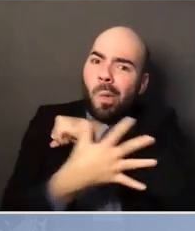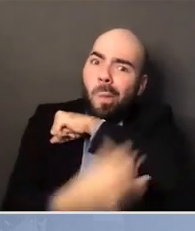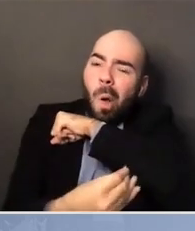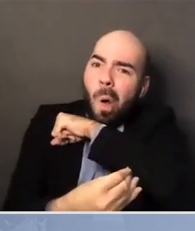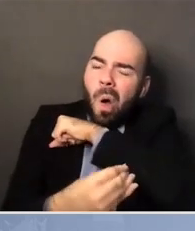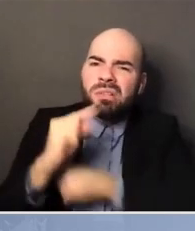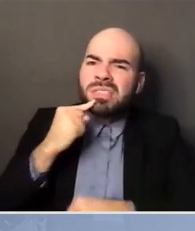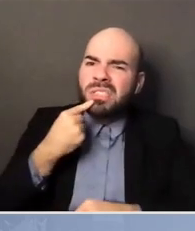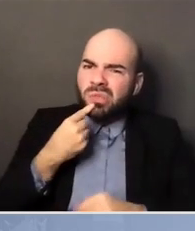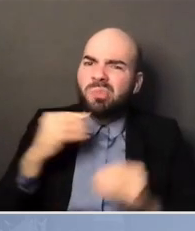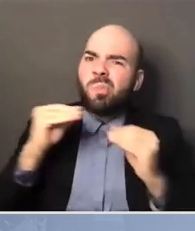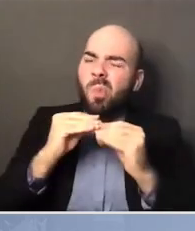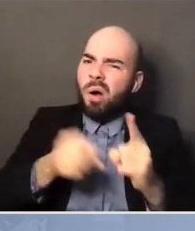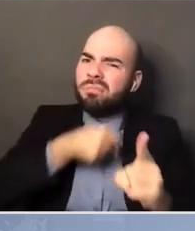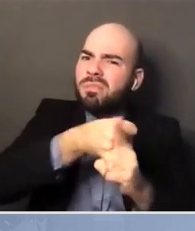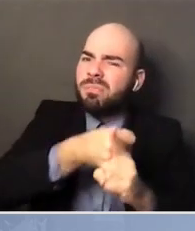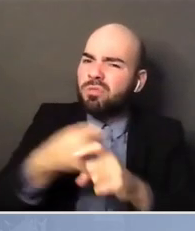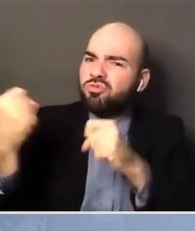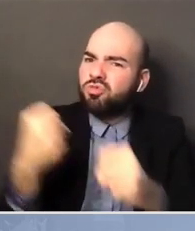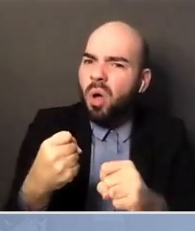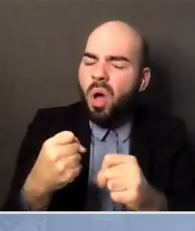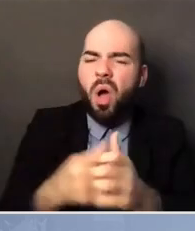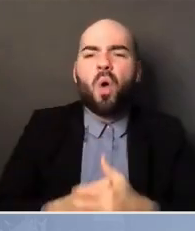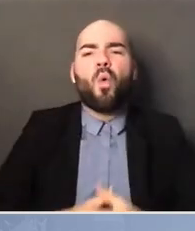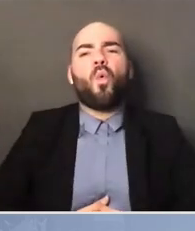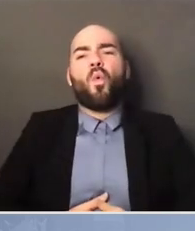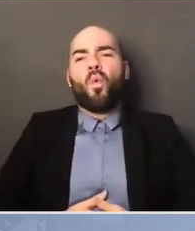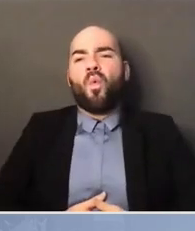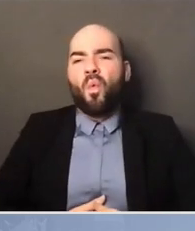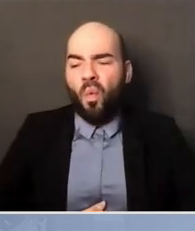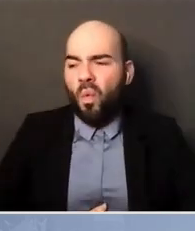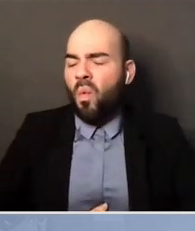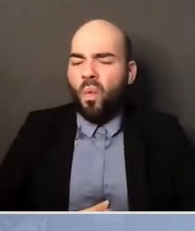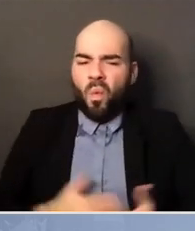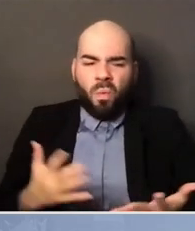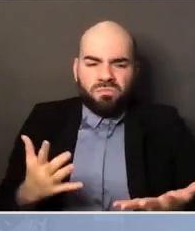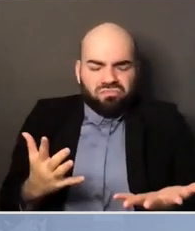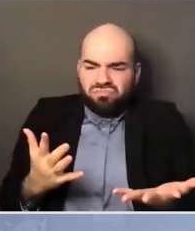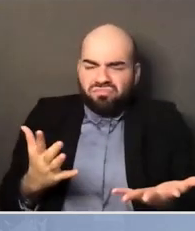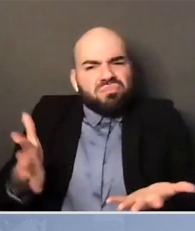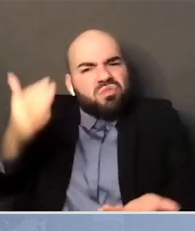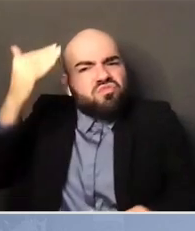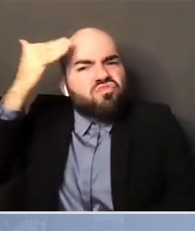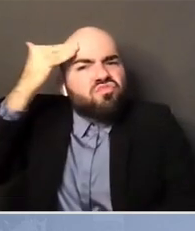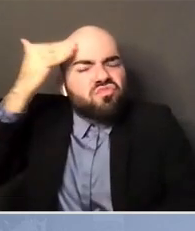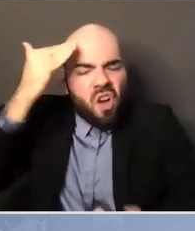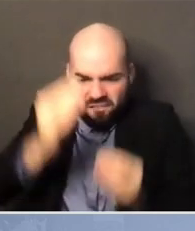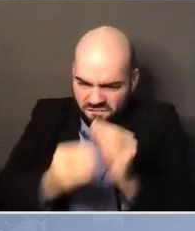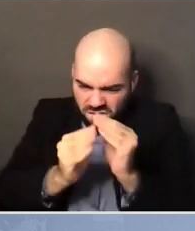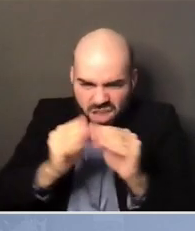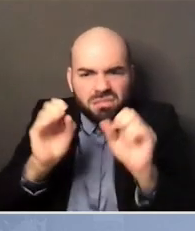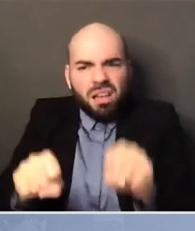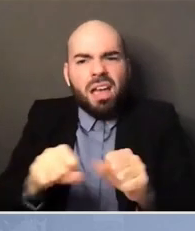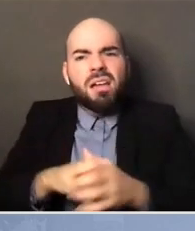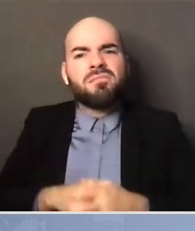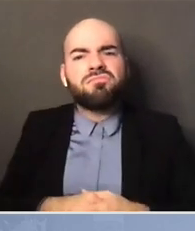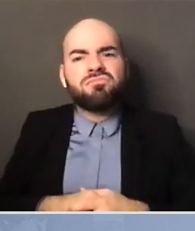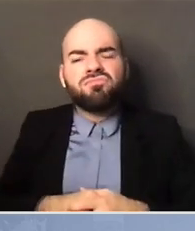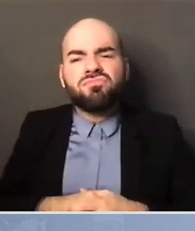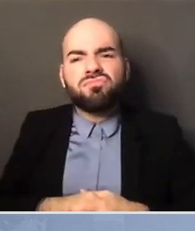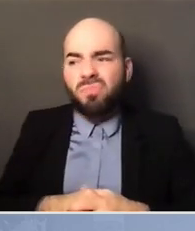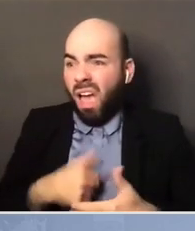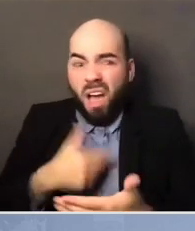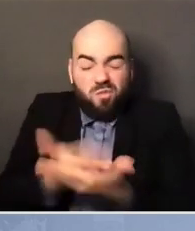That's something that I'm I'm not just I'm not just confident that it can be fixed. There's proof.